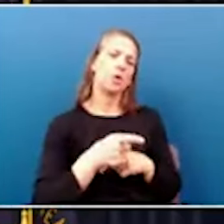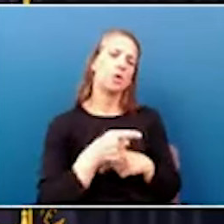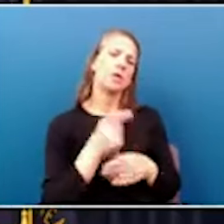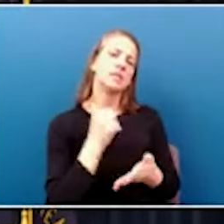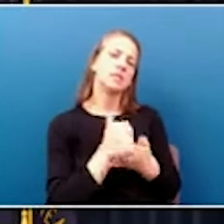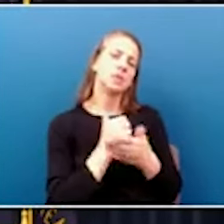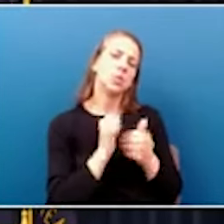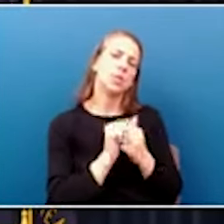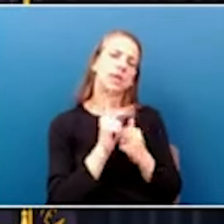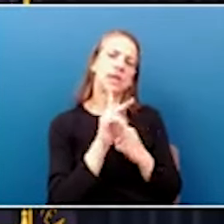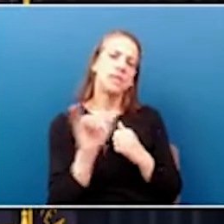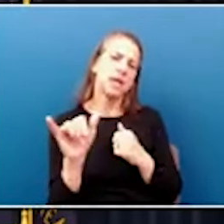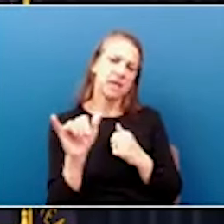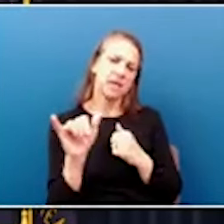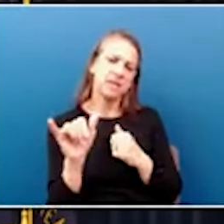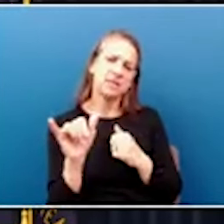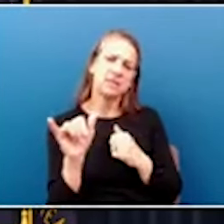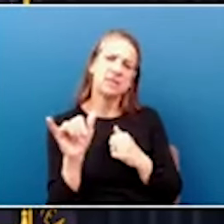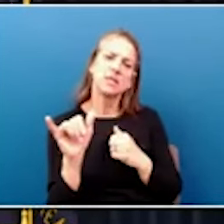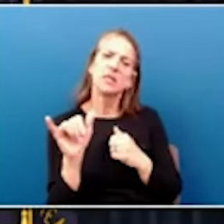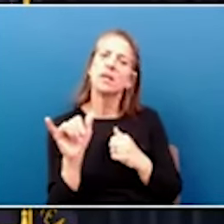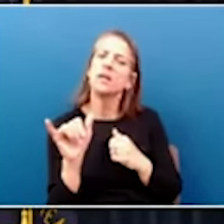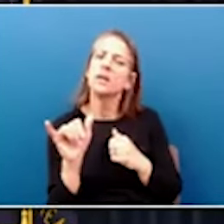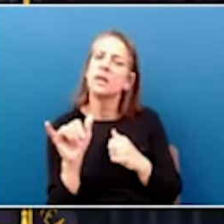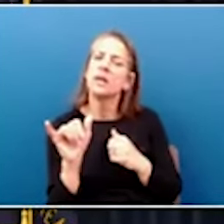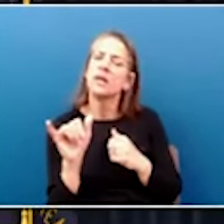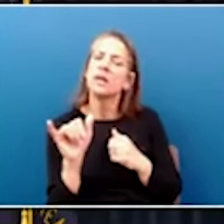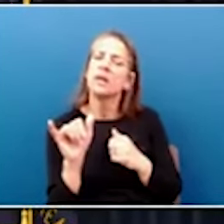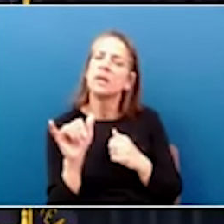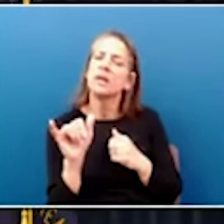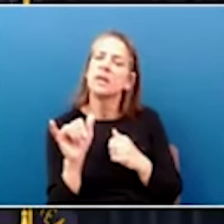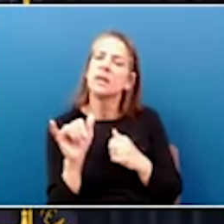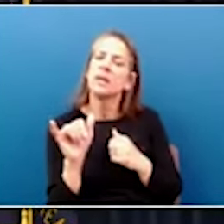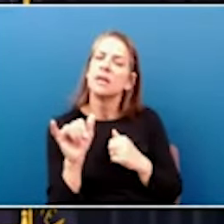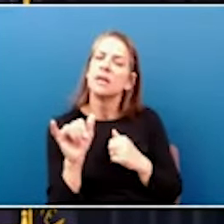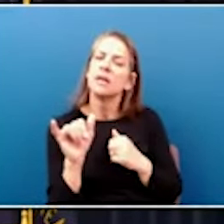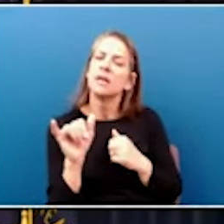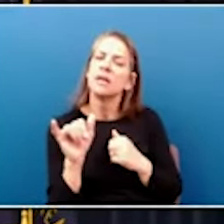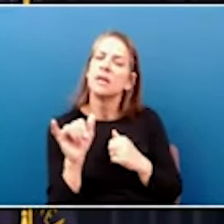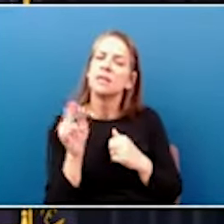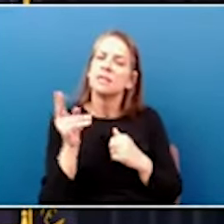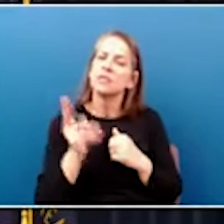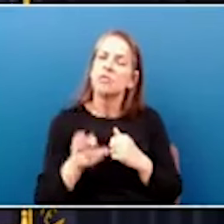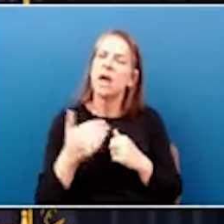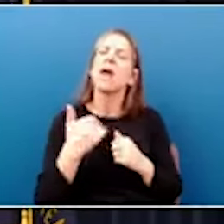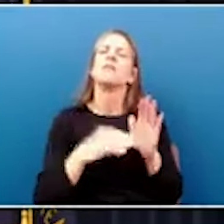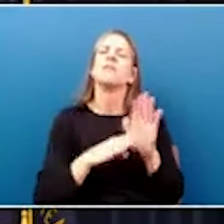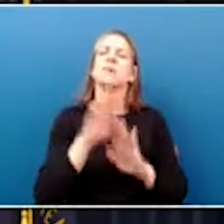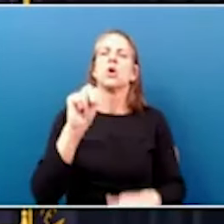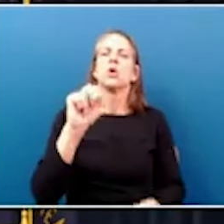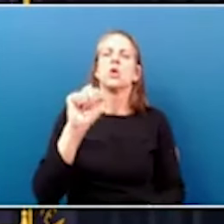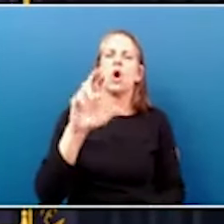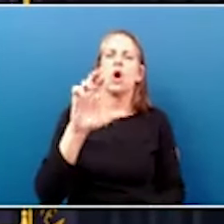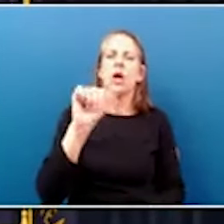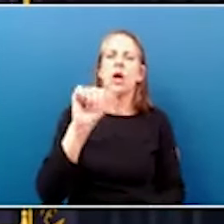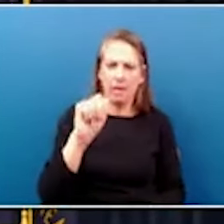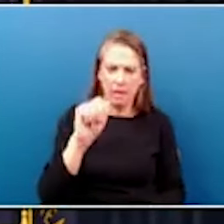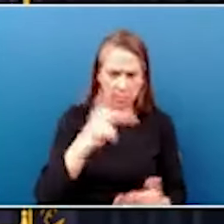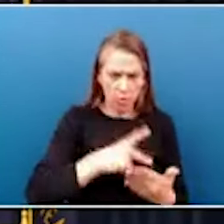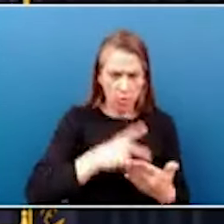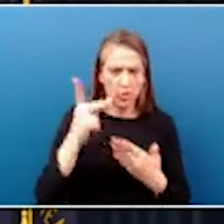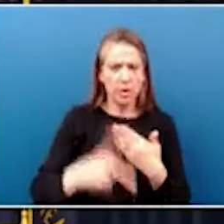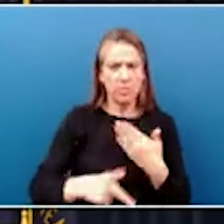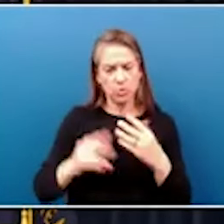securing the lowest recidivism rate in its history and developing a Narcan program to train staff on how to administer Narcan